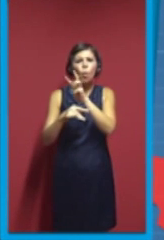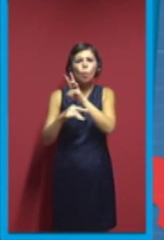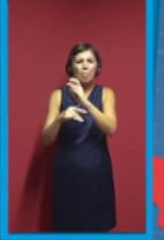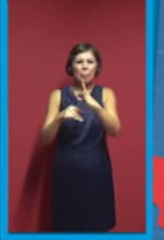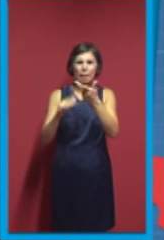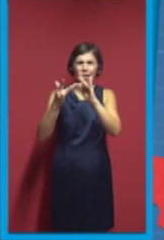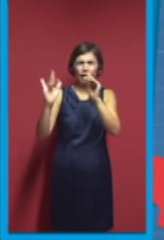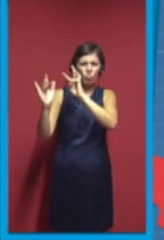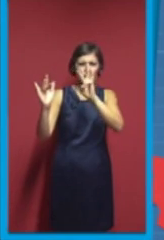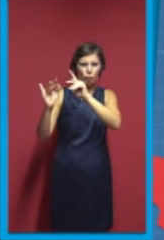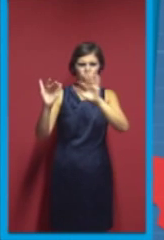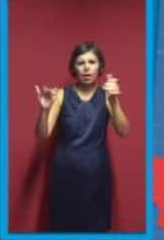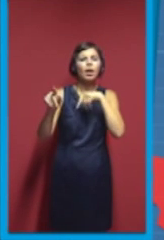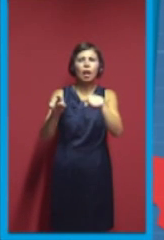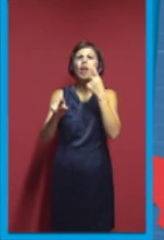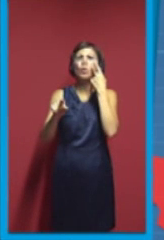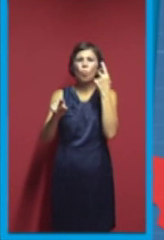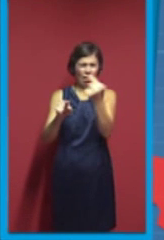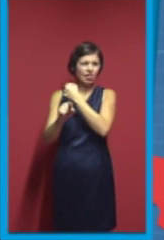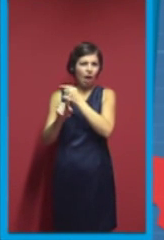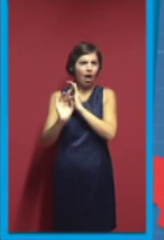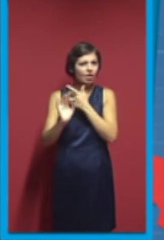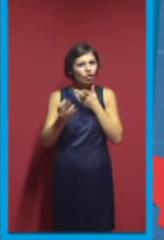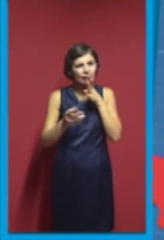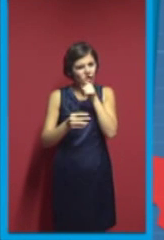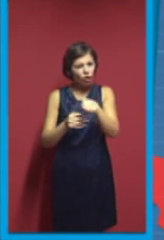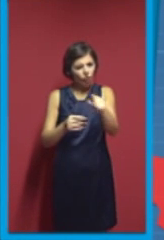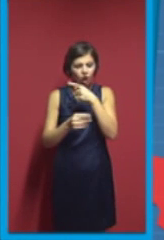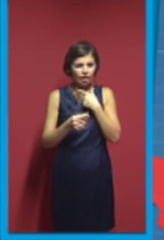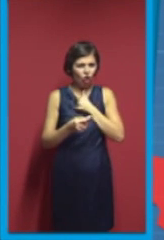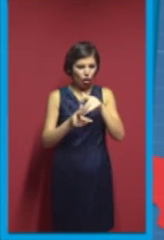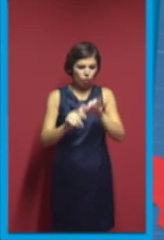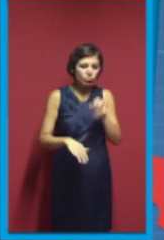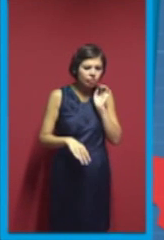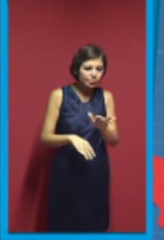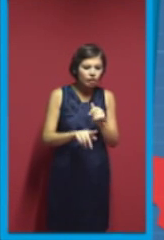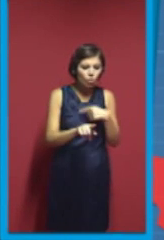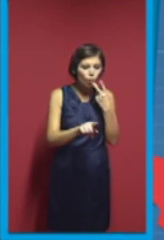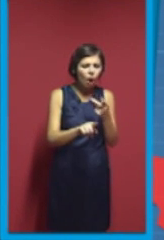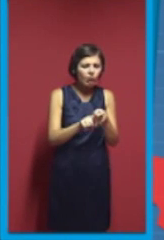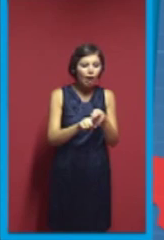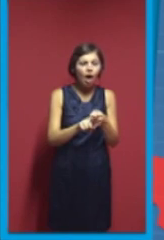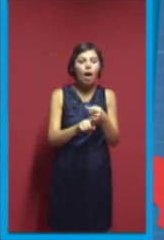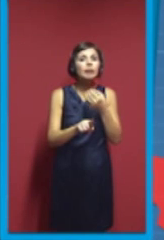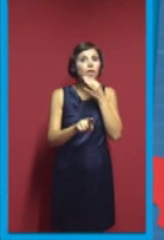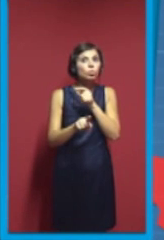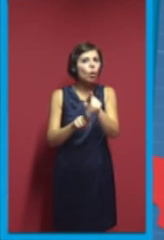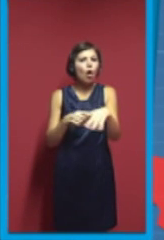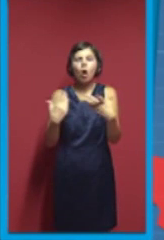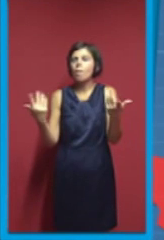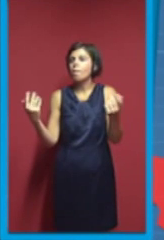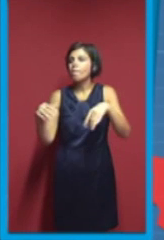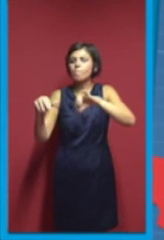many designs you can create. If you look at my design, it's just